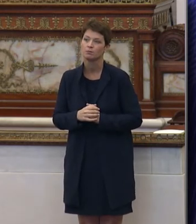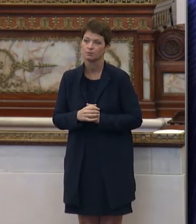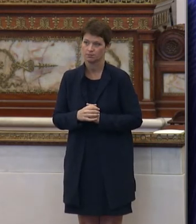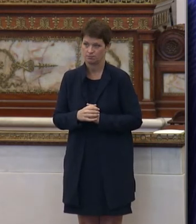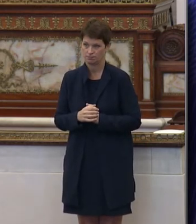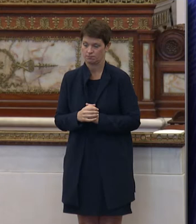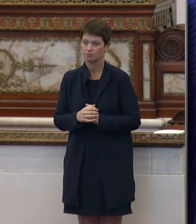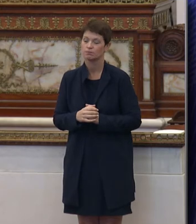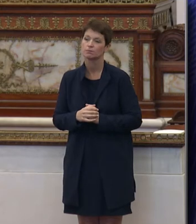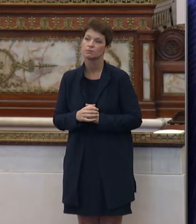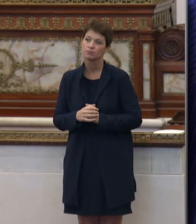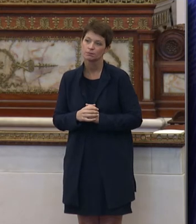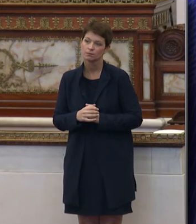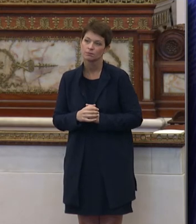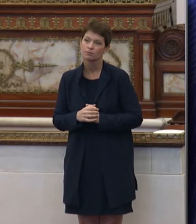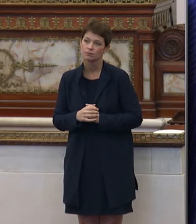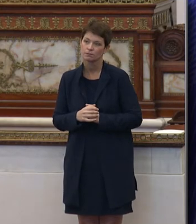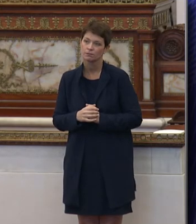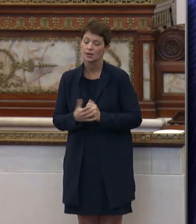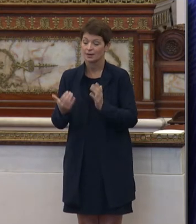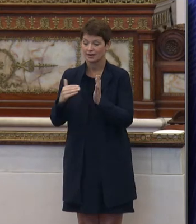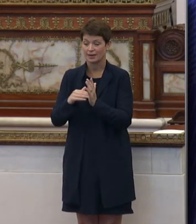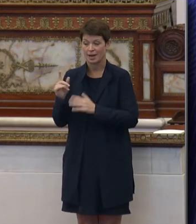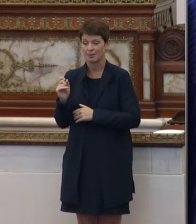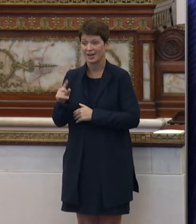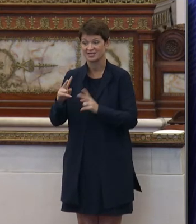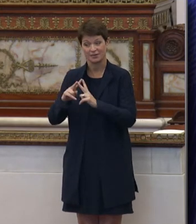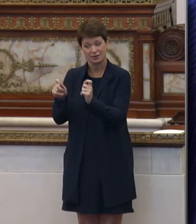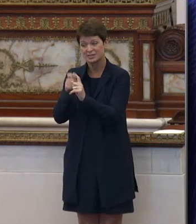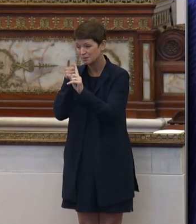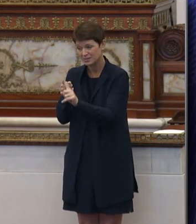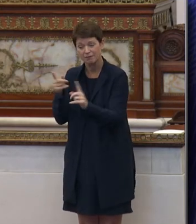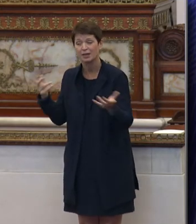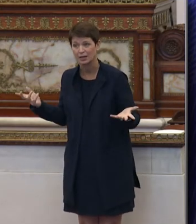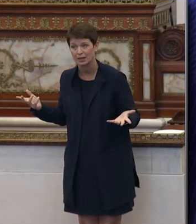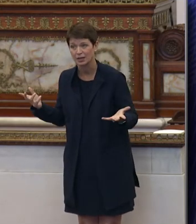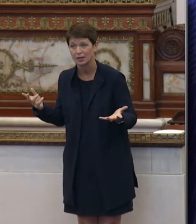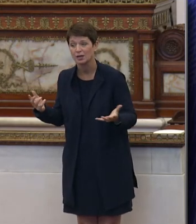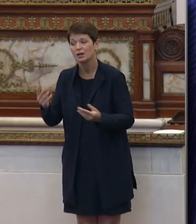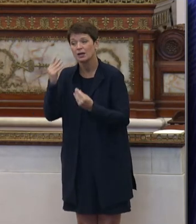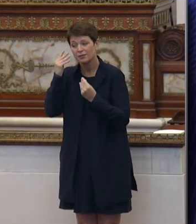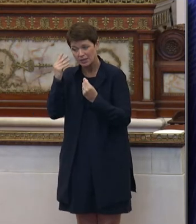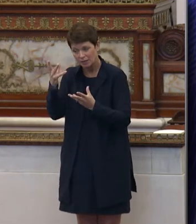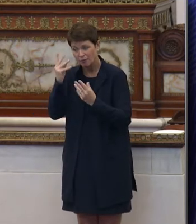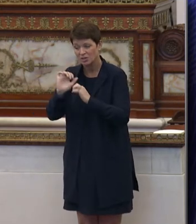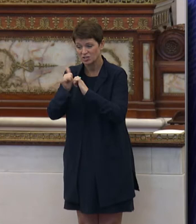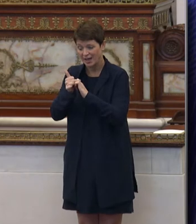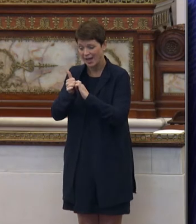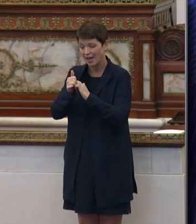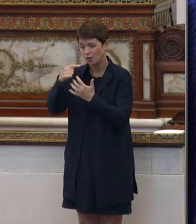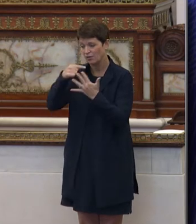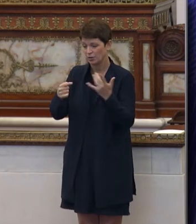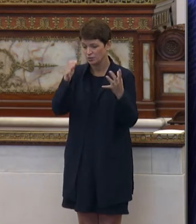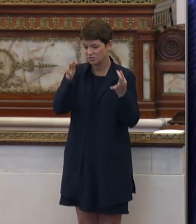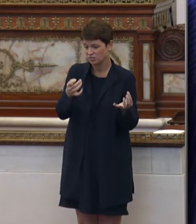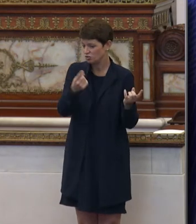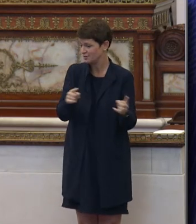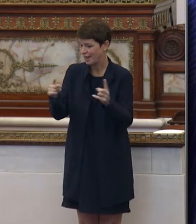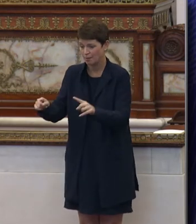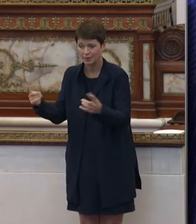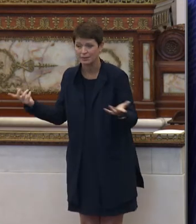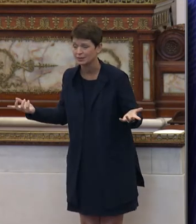And so again, I'm going to ask you very specifically for the information on how those decisions were made,